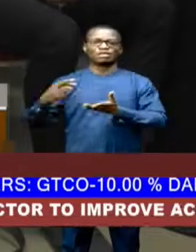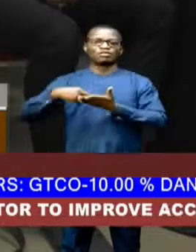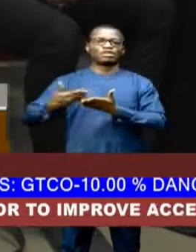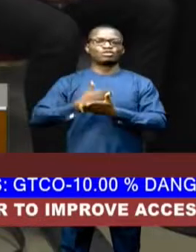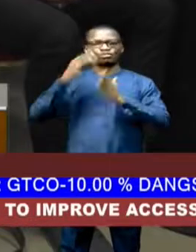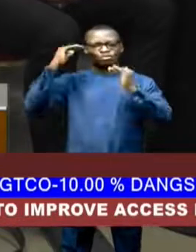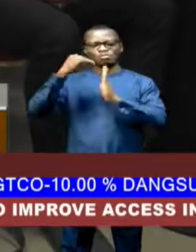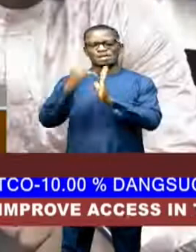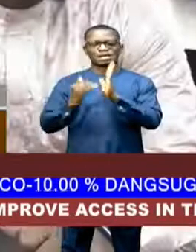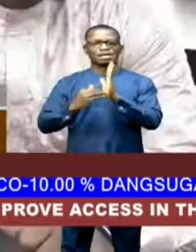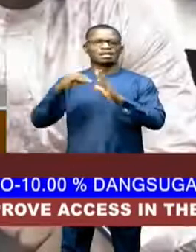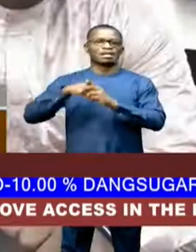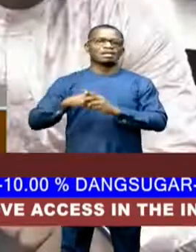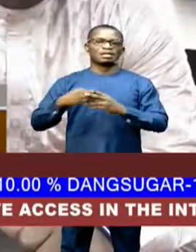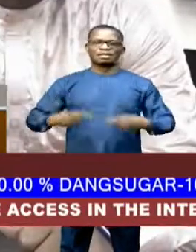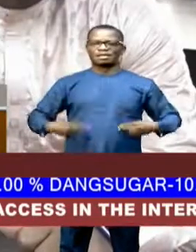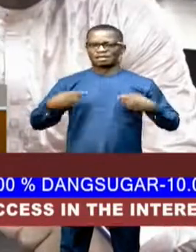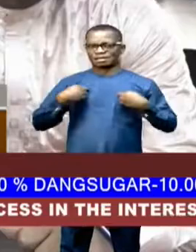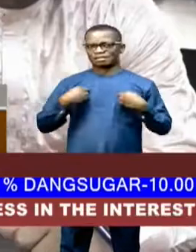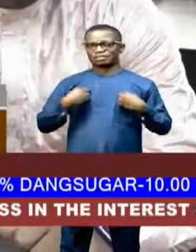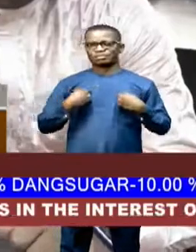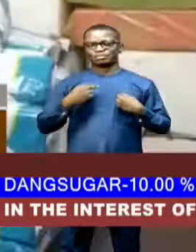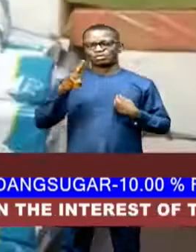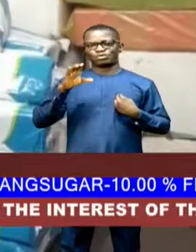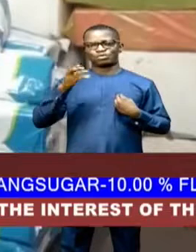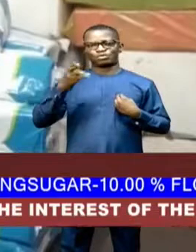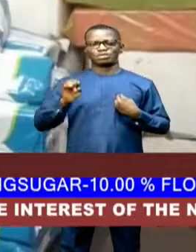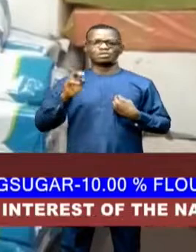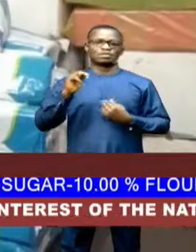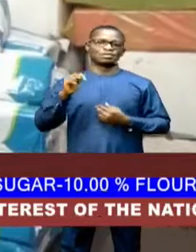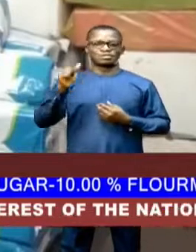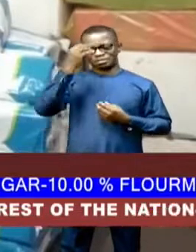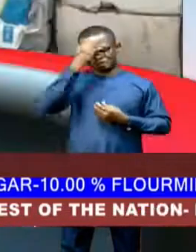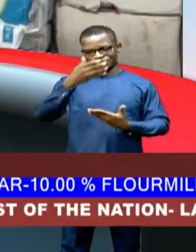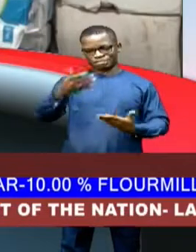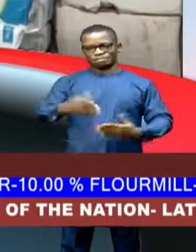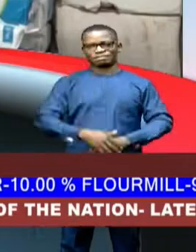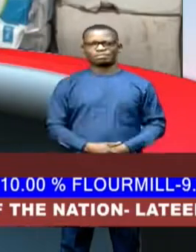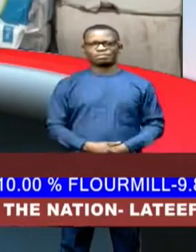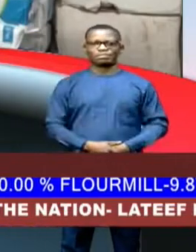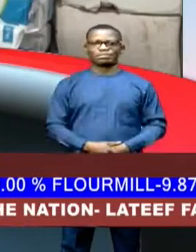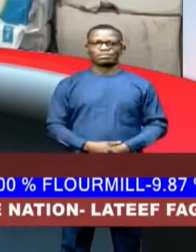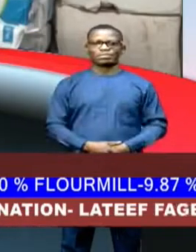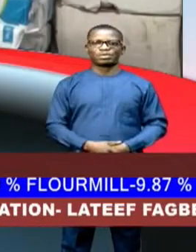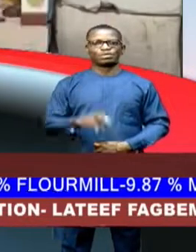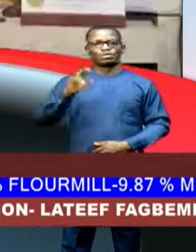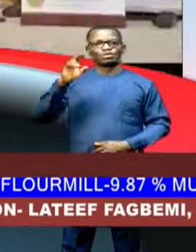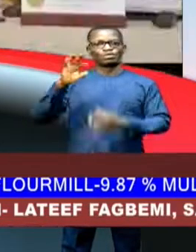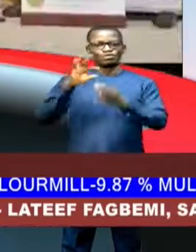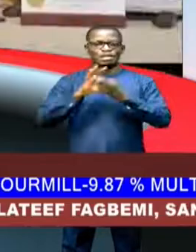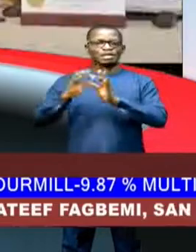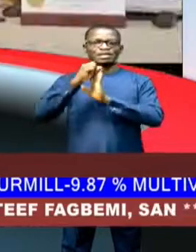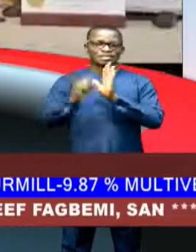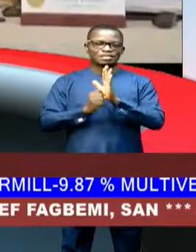in the health sector. Uche Oguchiku, NTA News. The United States is